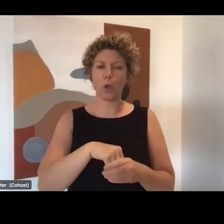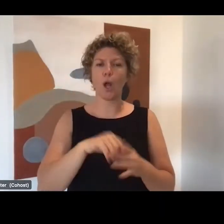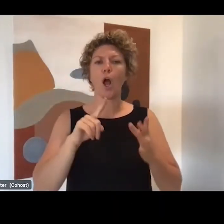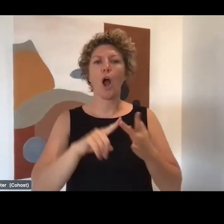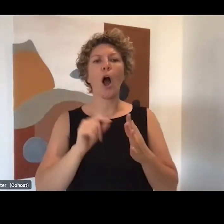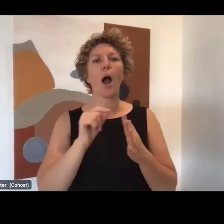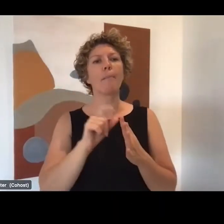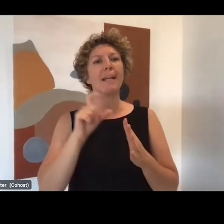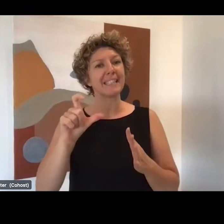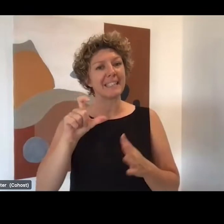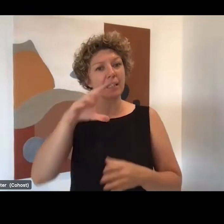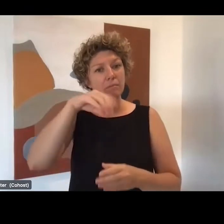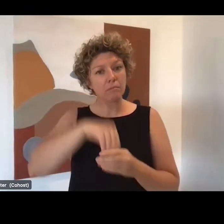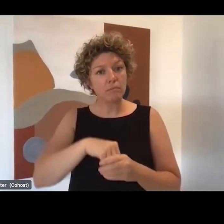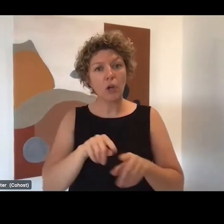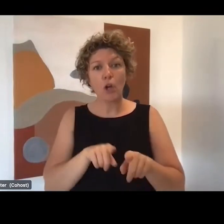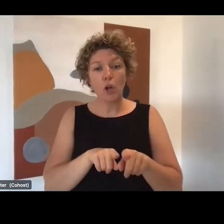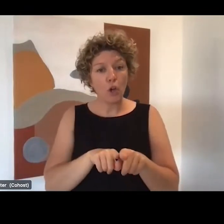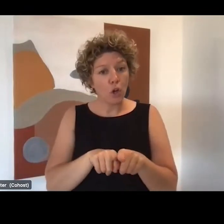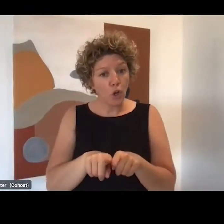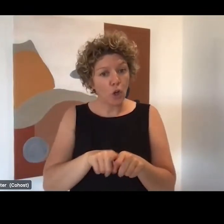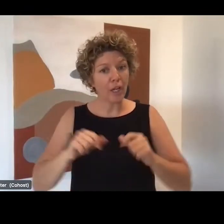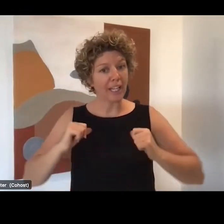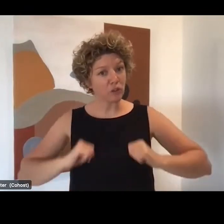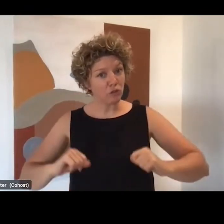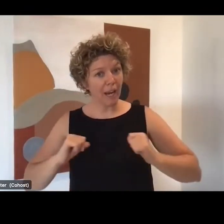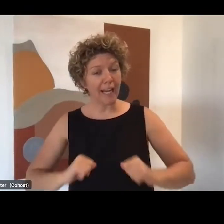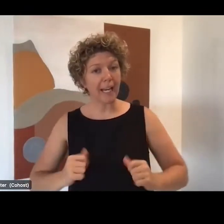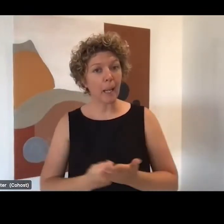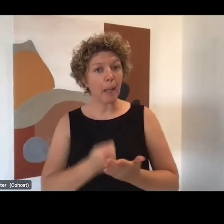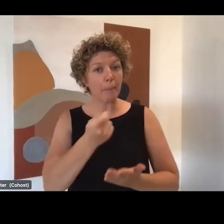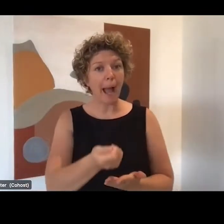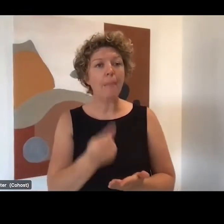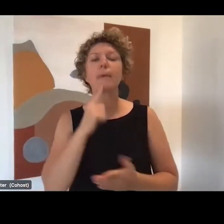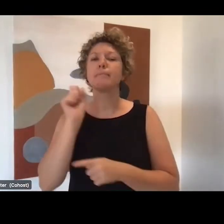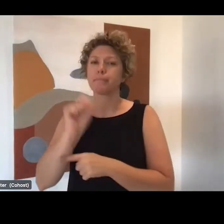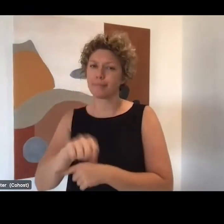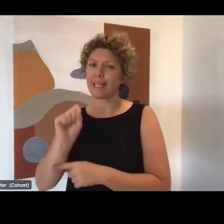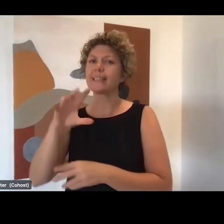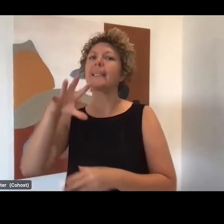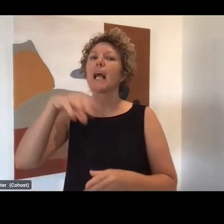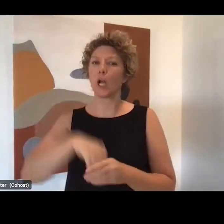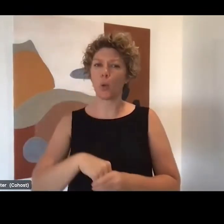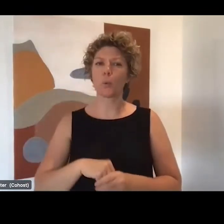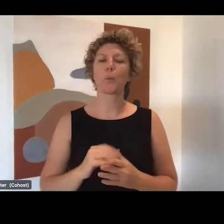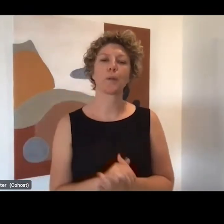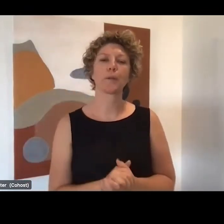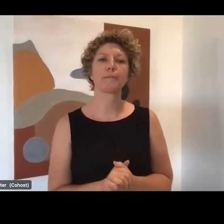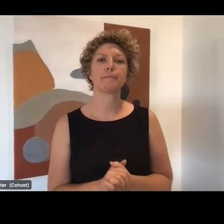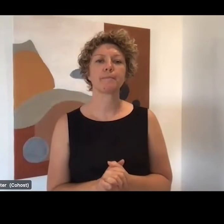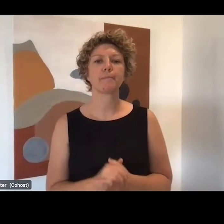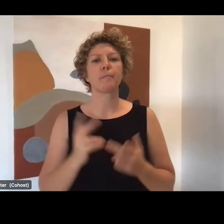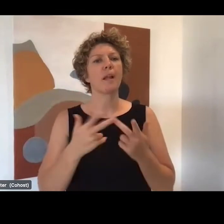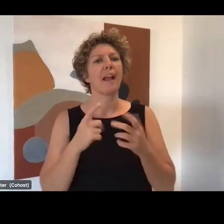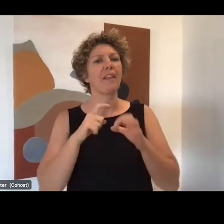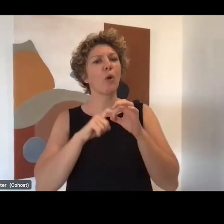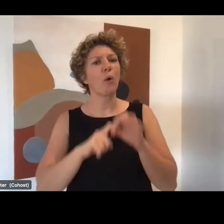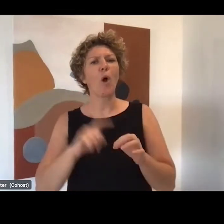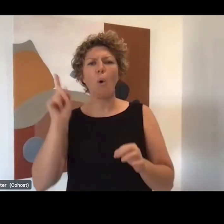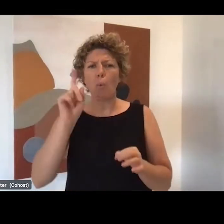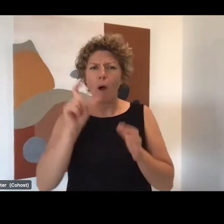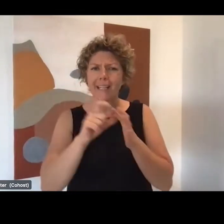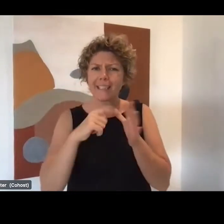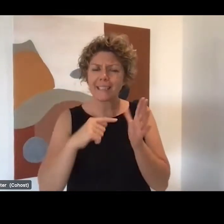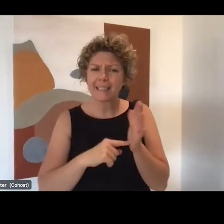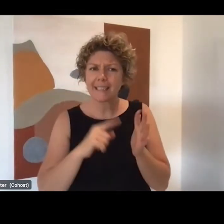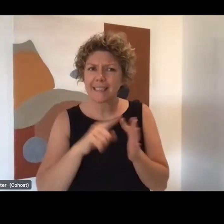fall under the training responsibilities for the additional payment? And yes, it does. Another question was, what date will